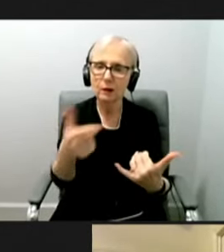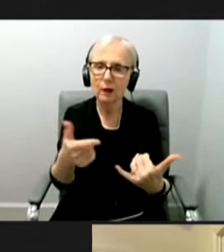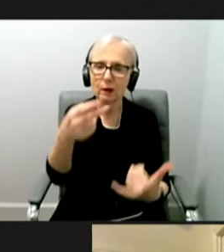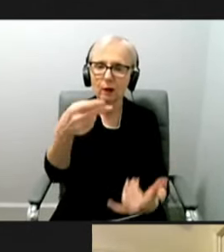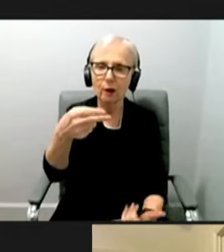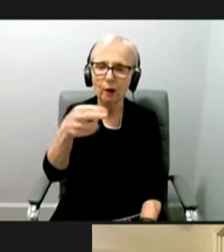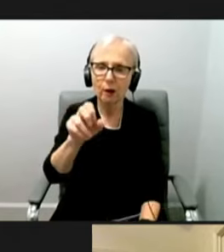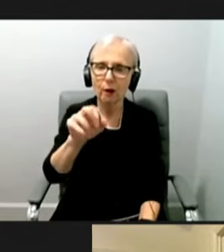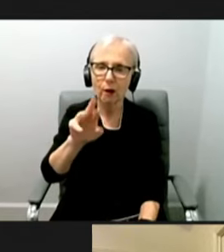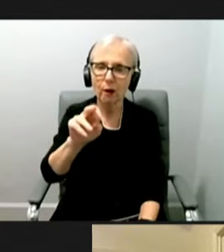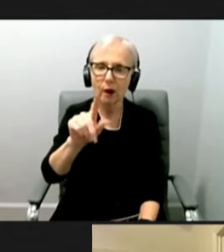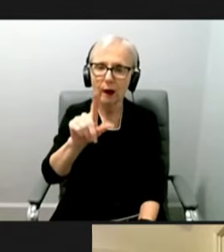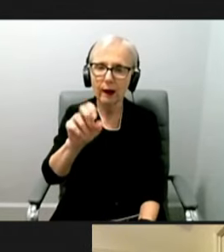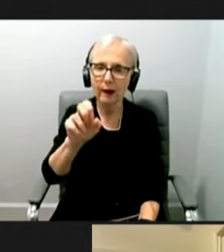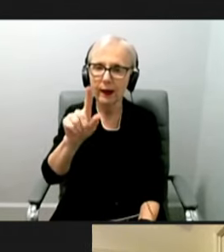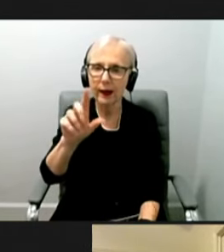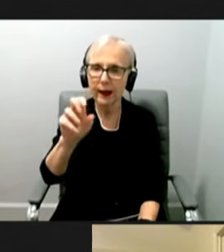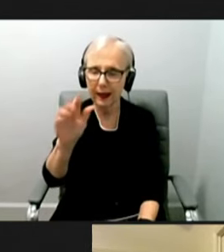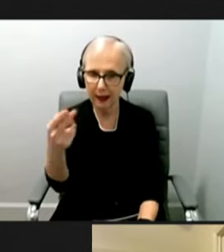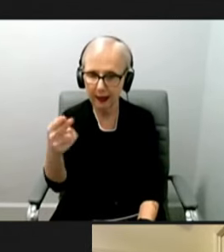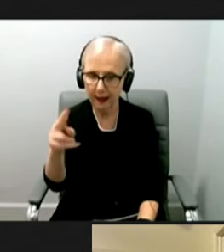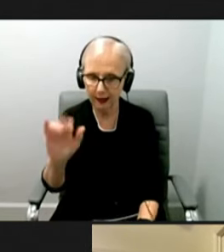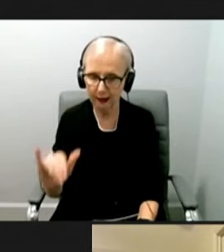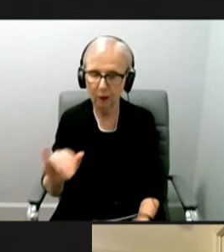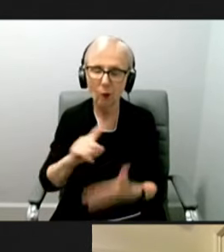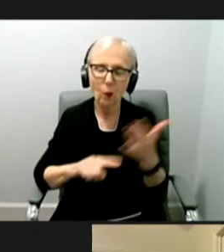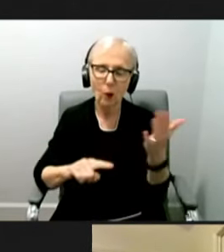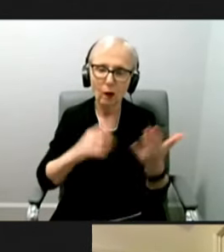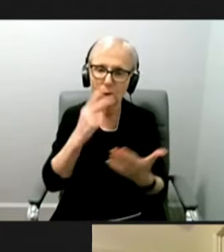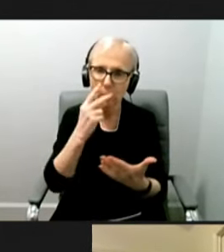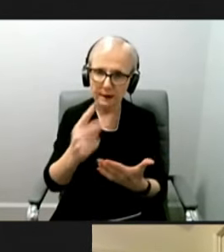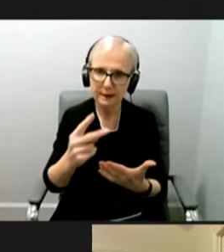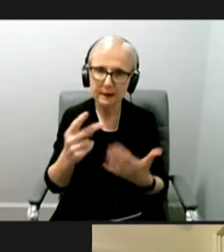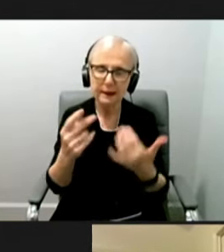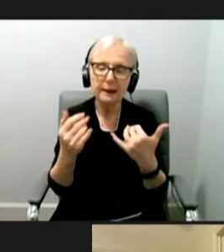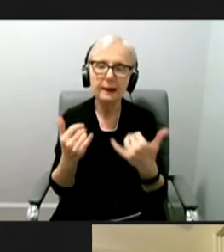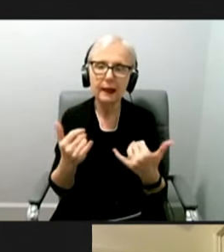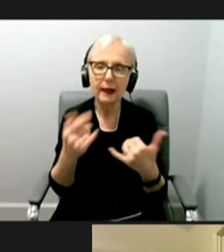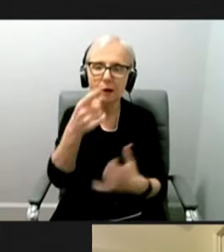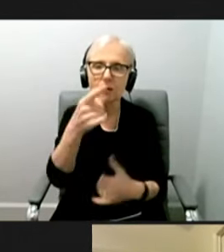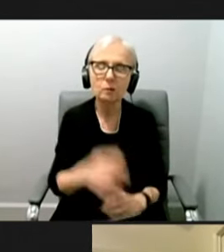seeing now, knowing that those vaccination rates will kick in soon.